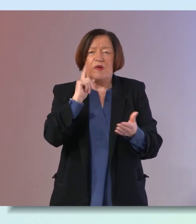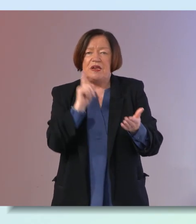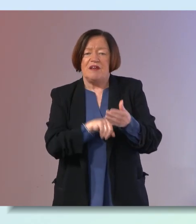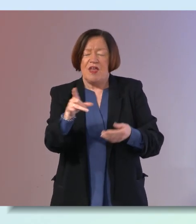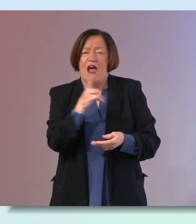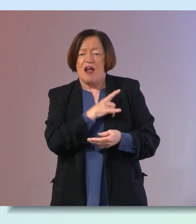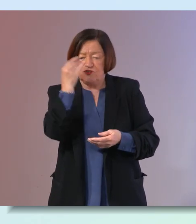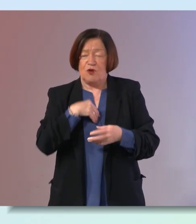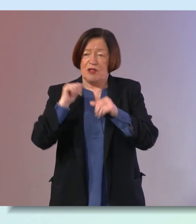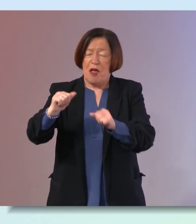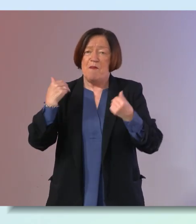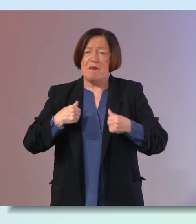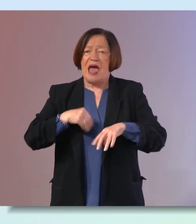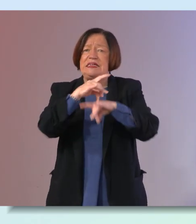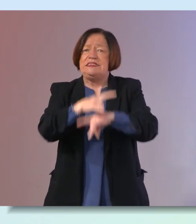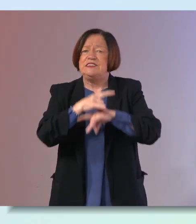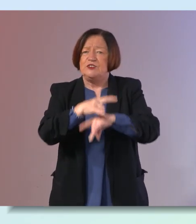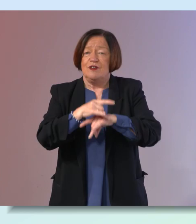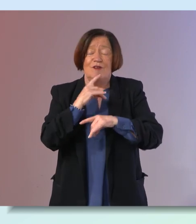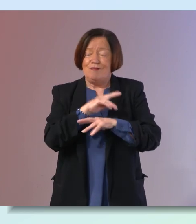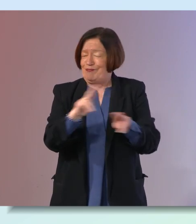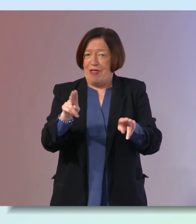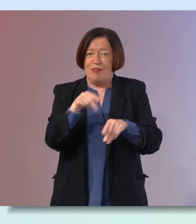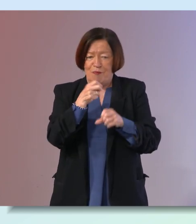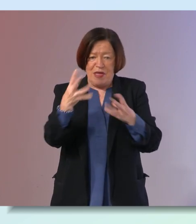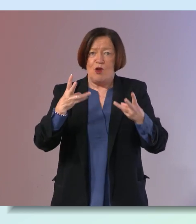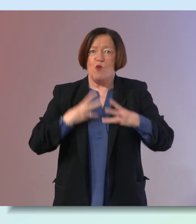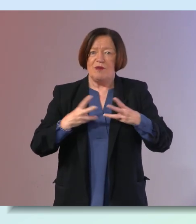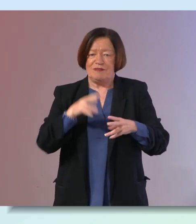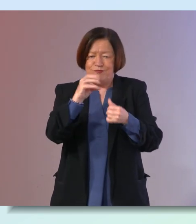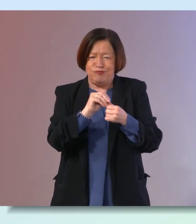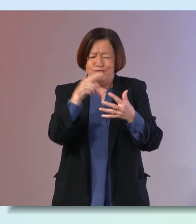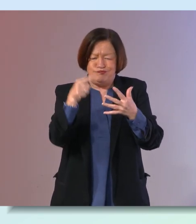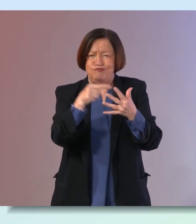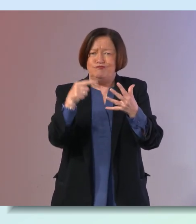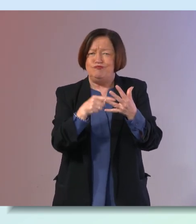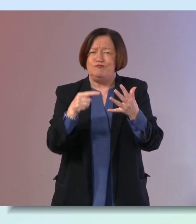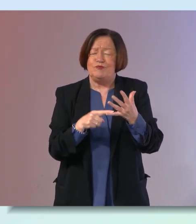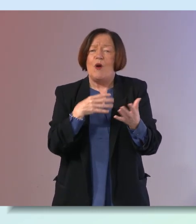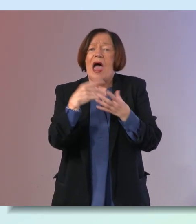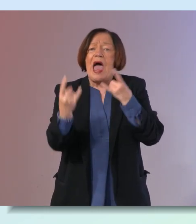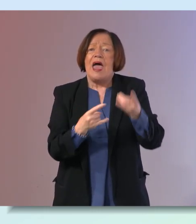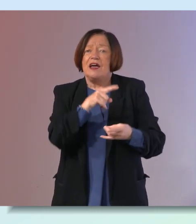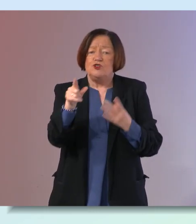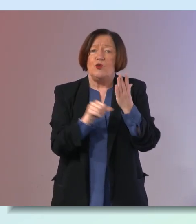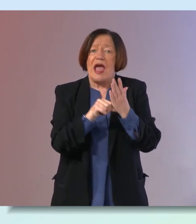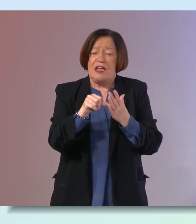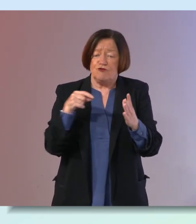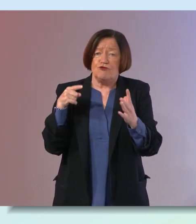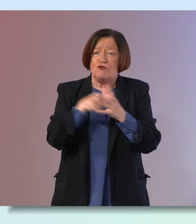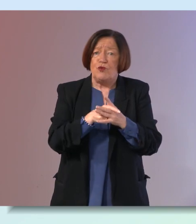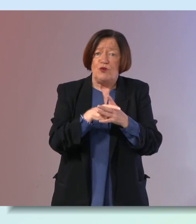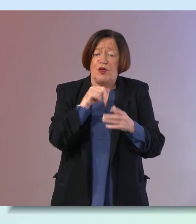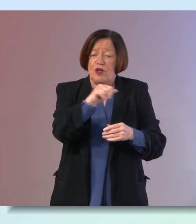and stroke is a man's disease when in fact there are many women's specific factors so what happens is as you age through your